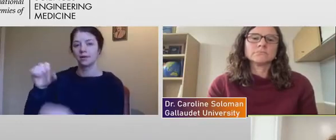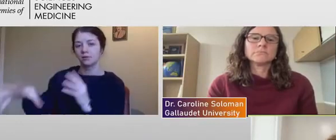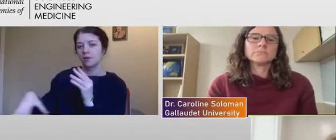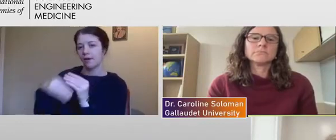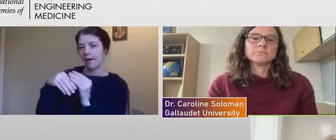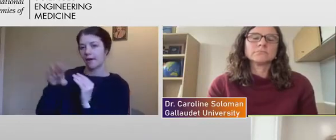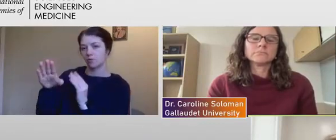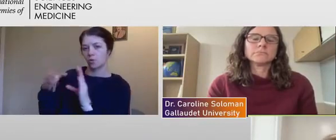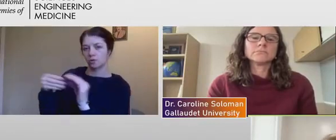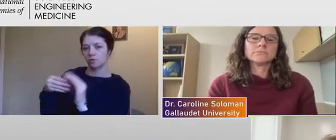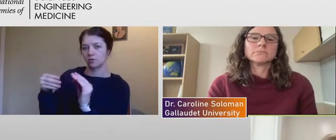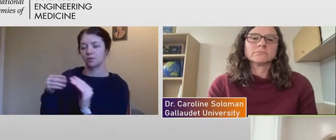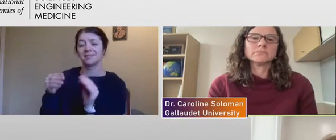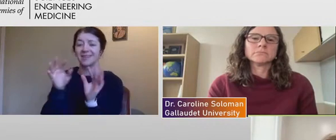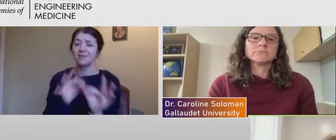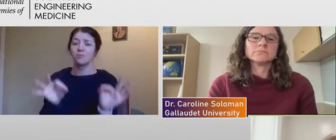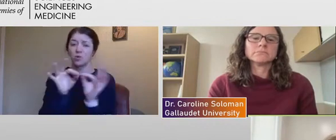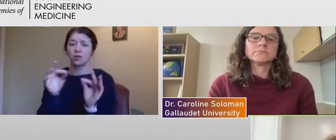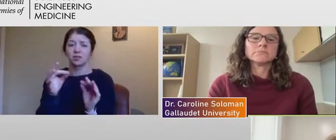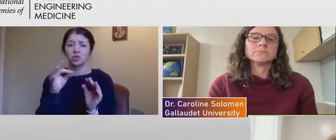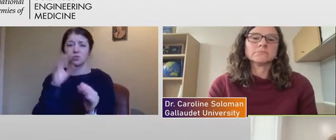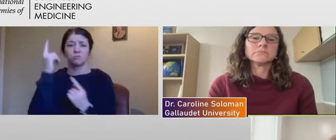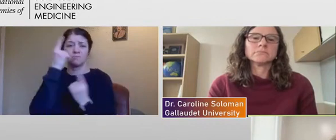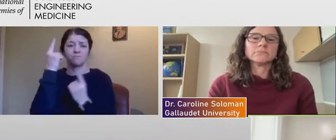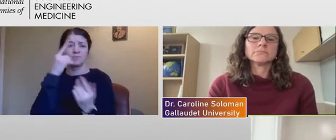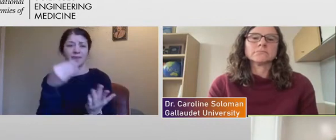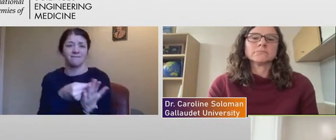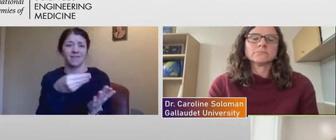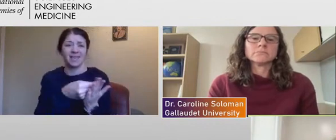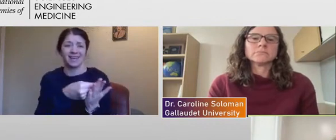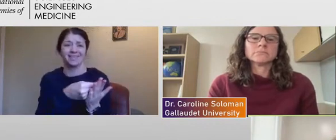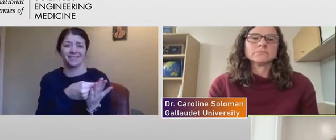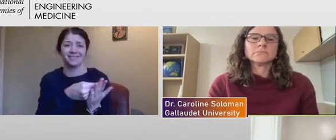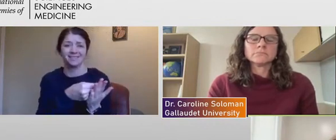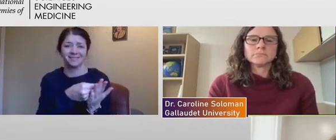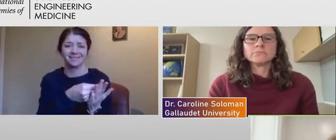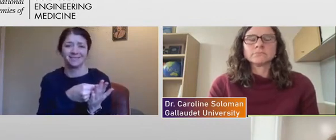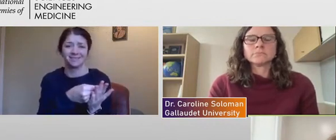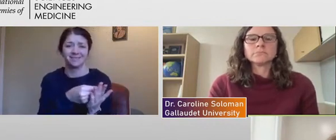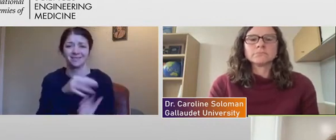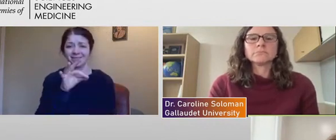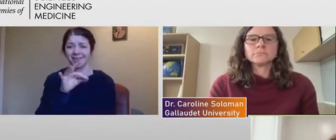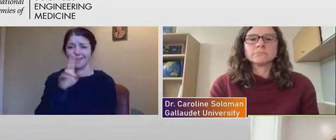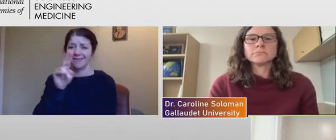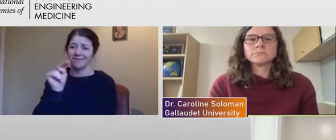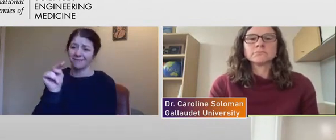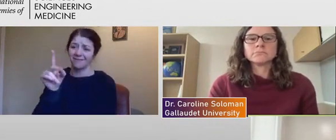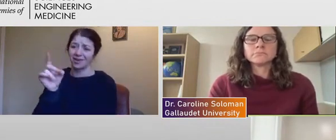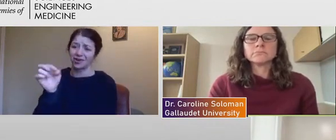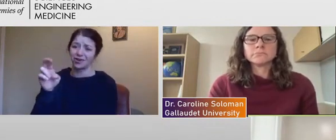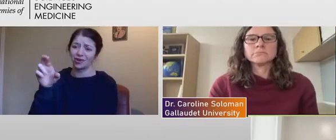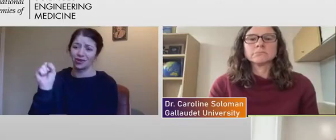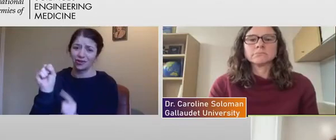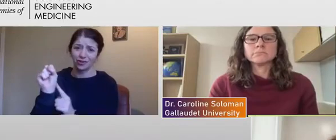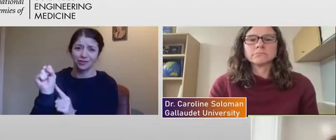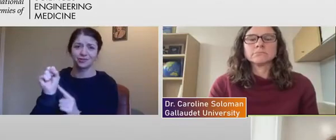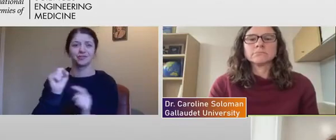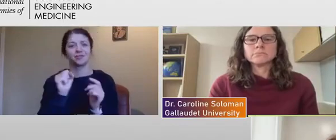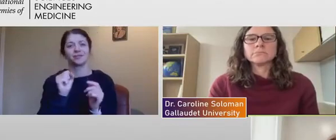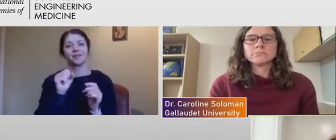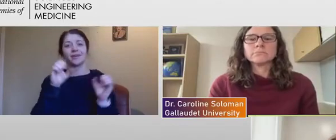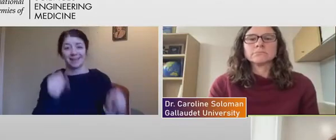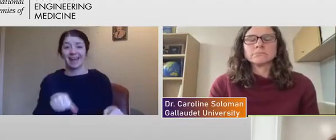consider the role of funding and funding agencies in this too. Um, you know, funders, uh, both can make